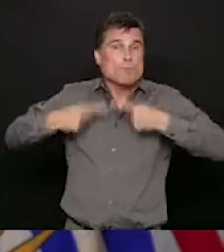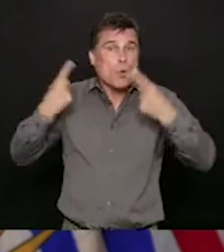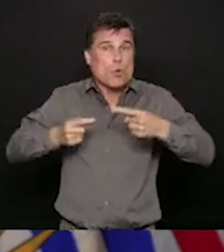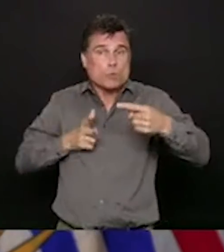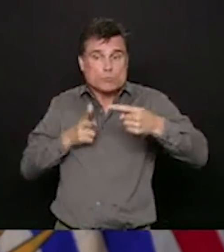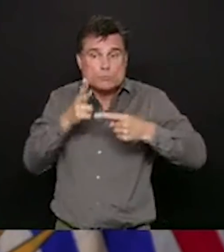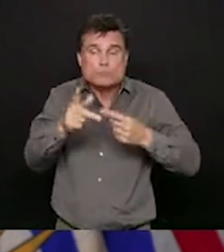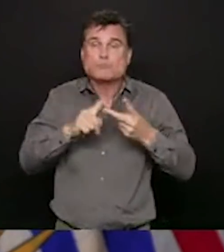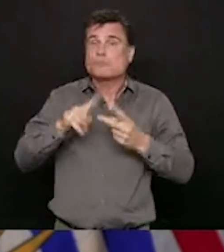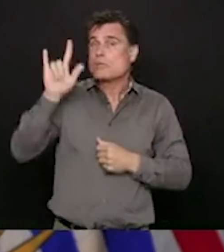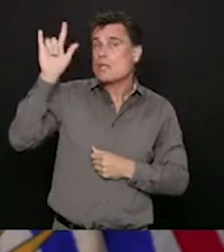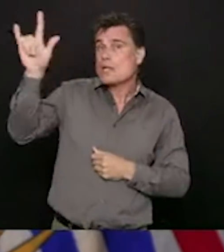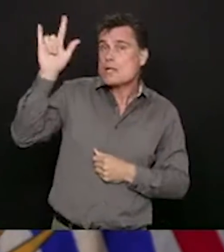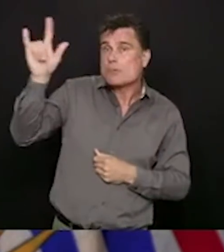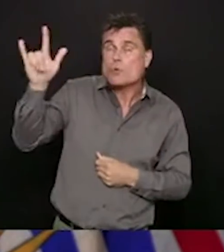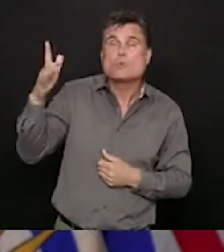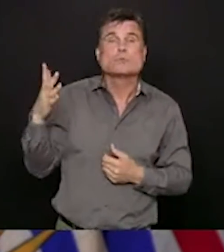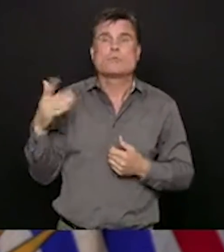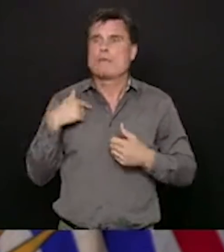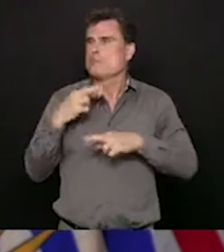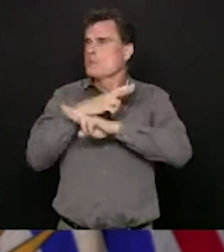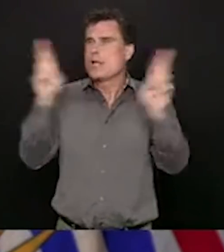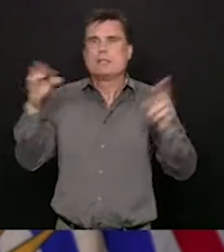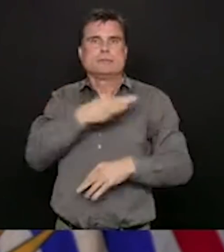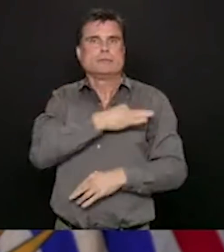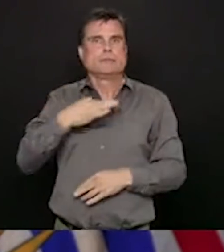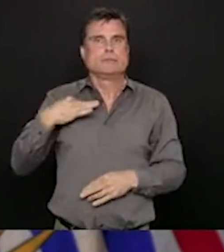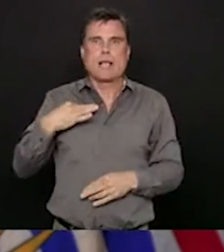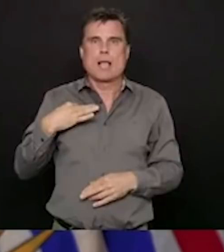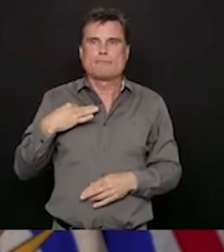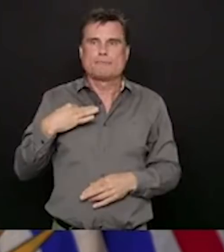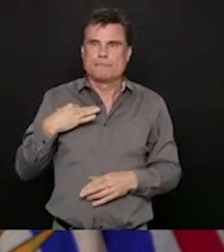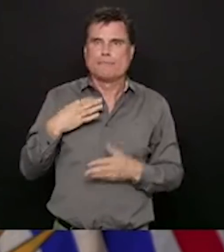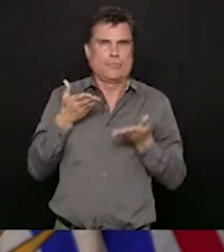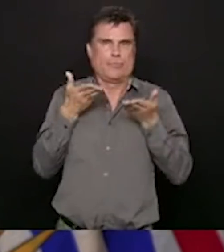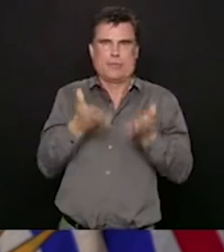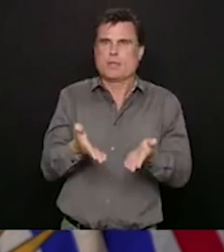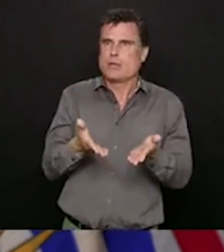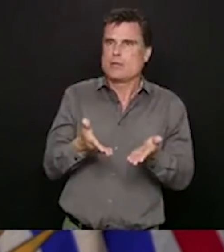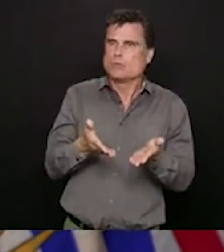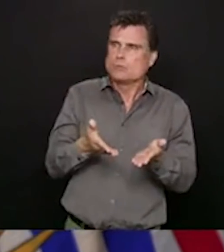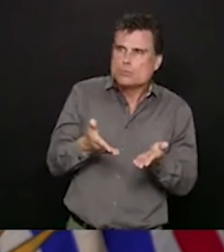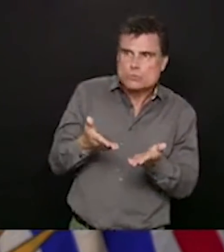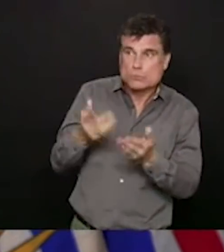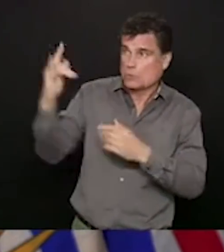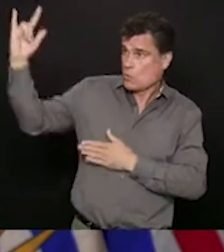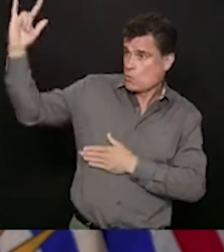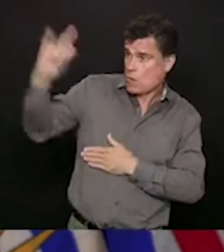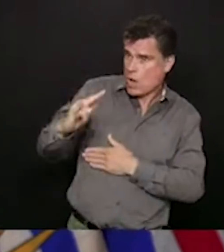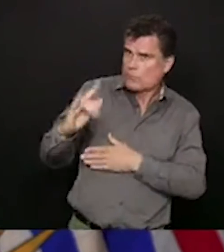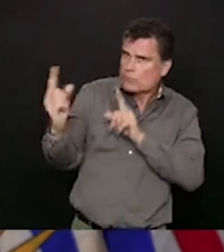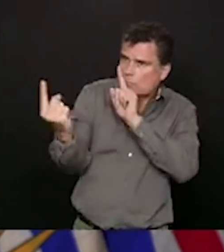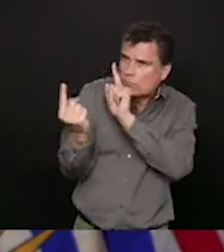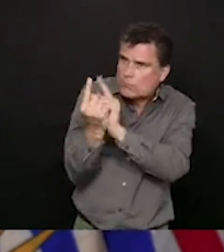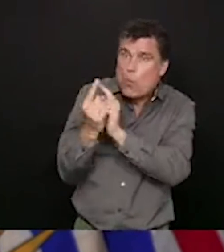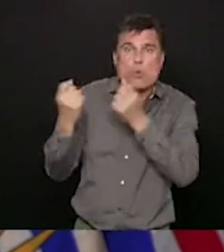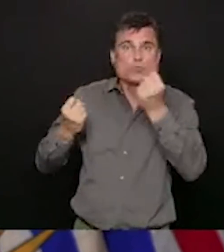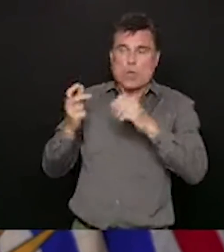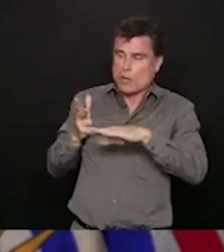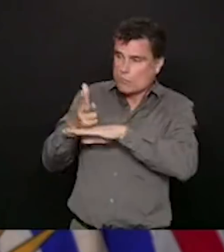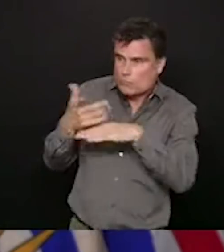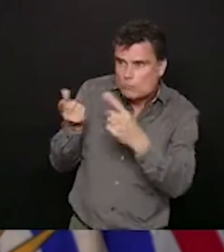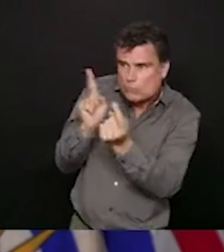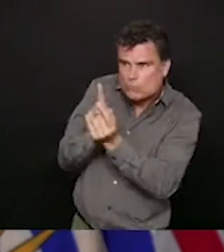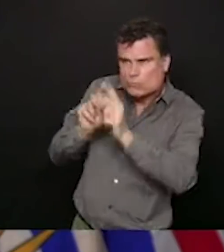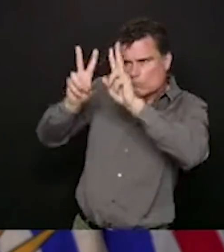And we've assessed over 15,000 people who have returned to British Columbia. These are Canadians